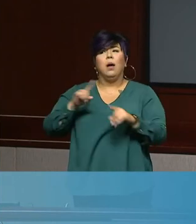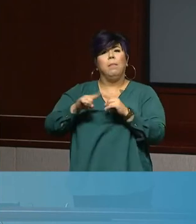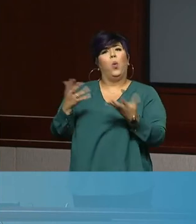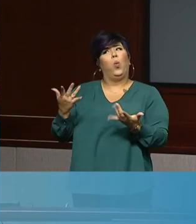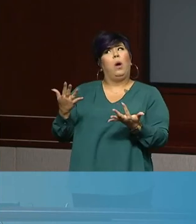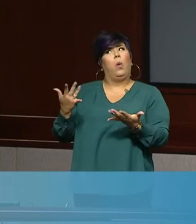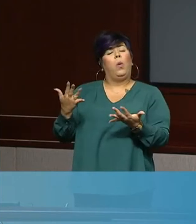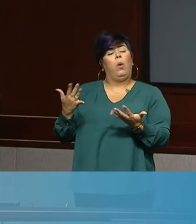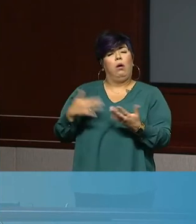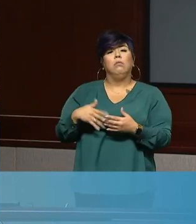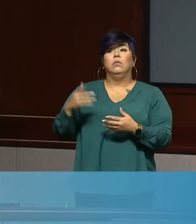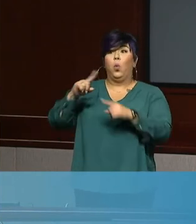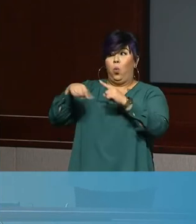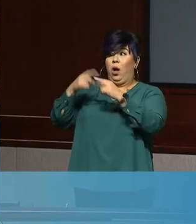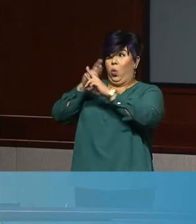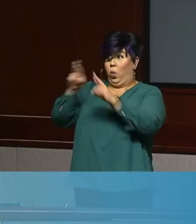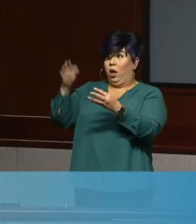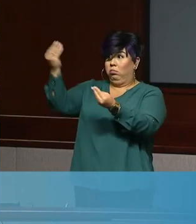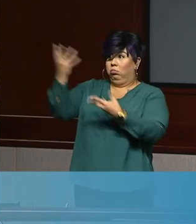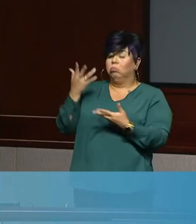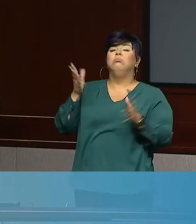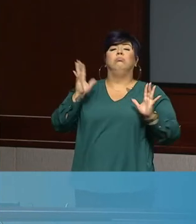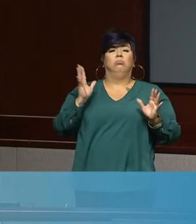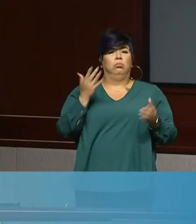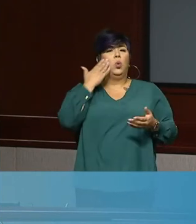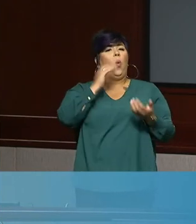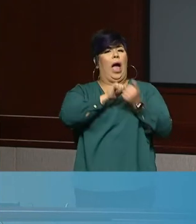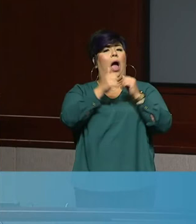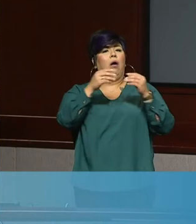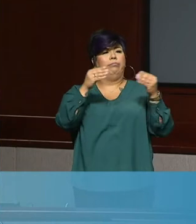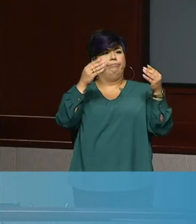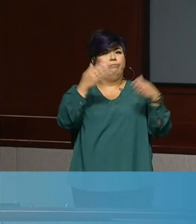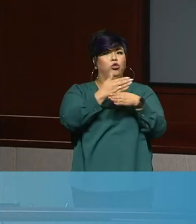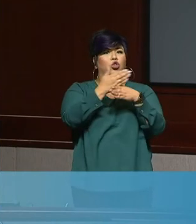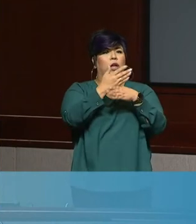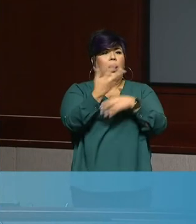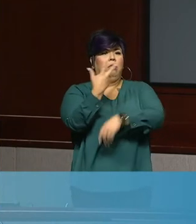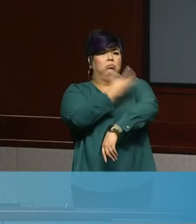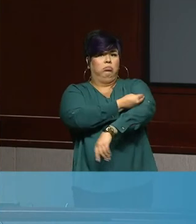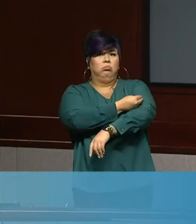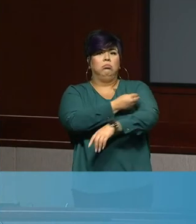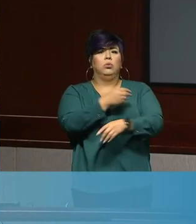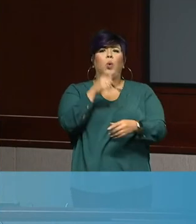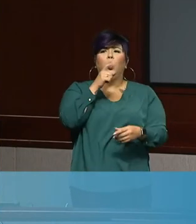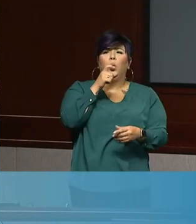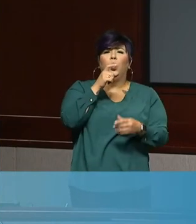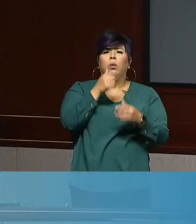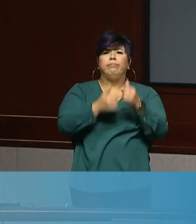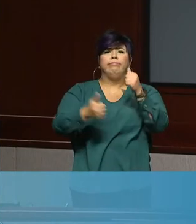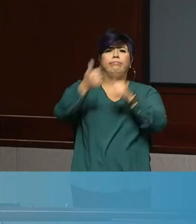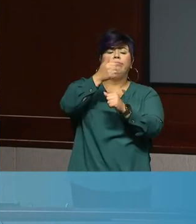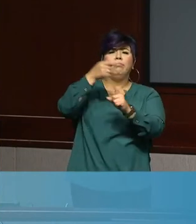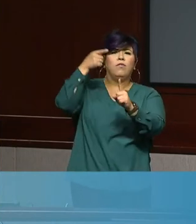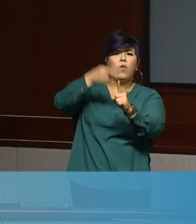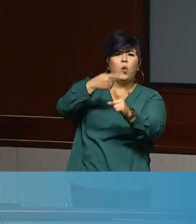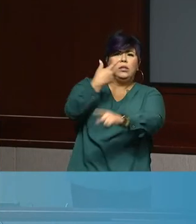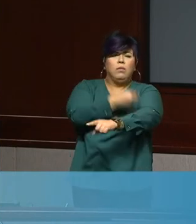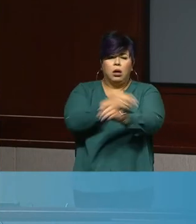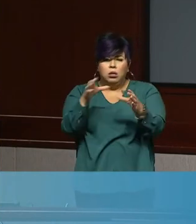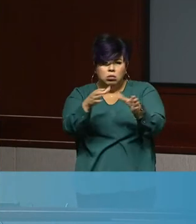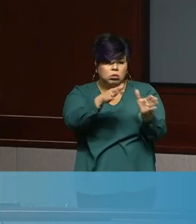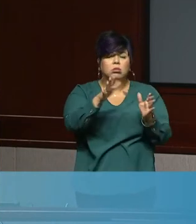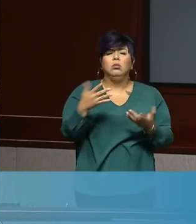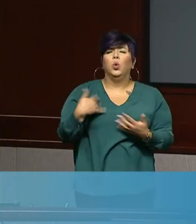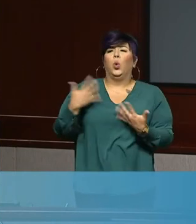distributed throughout our community and about which, um, populations will be prioritized. So, um, we continue to prepare for that. Uh, we